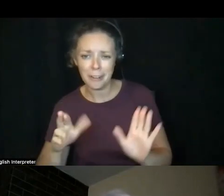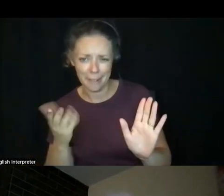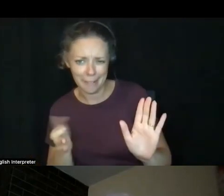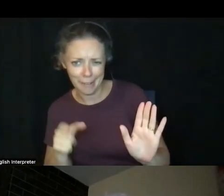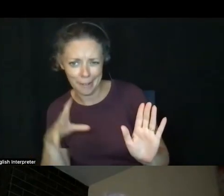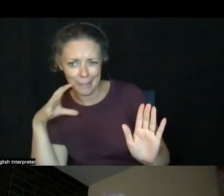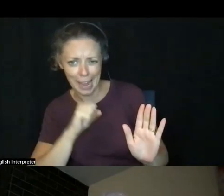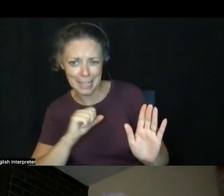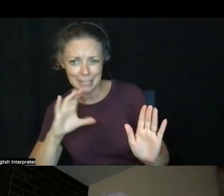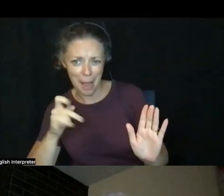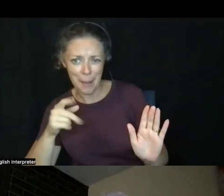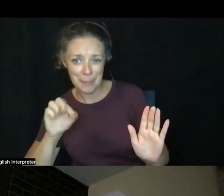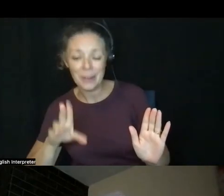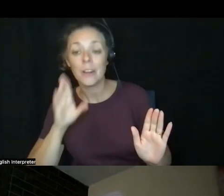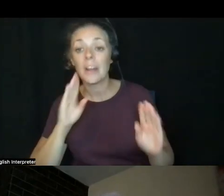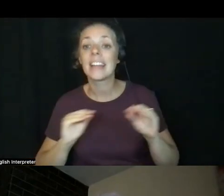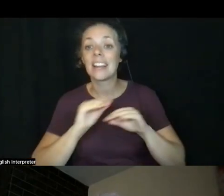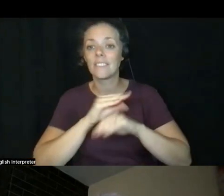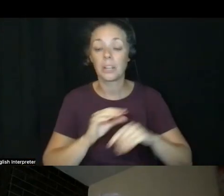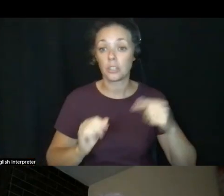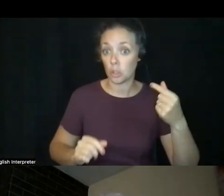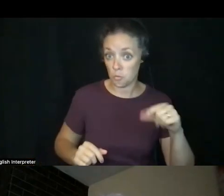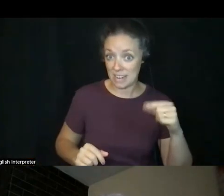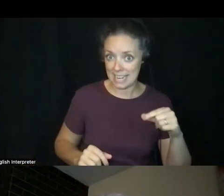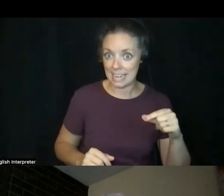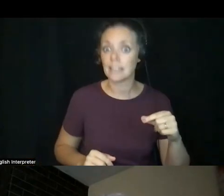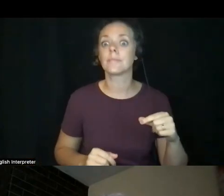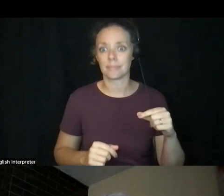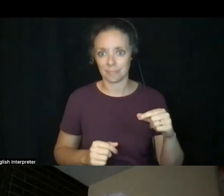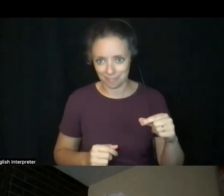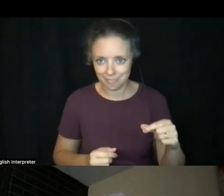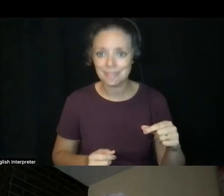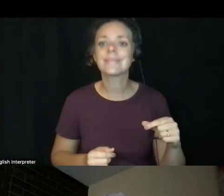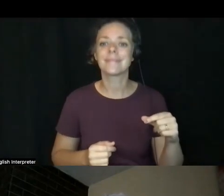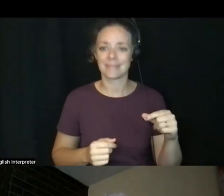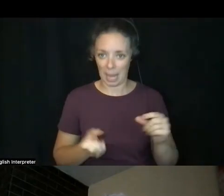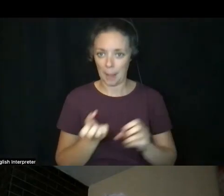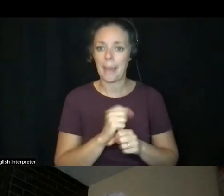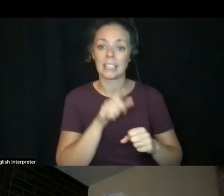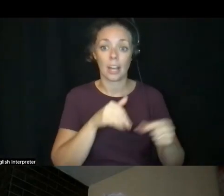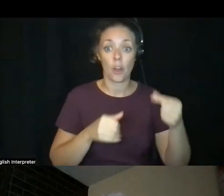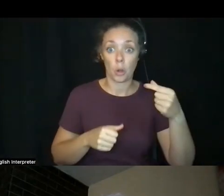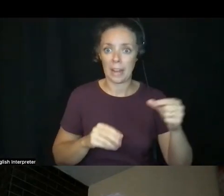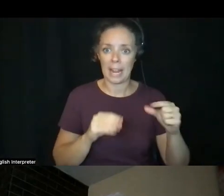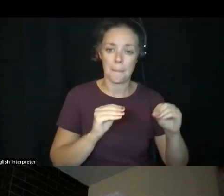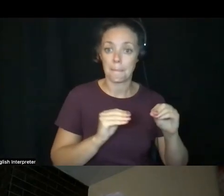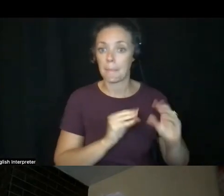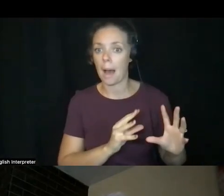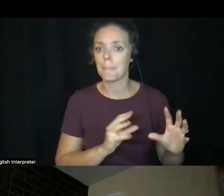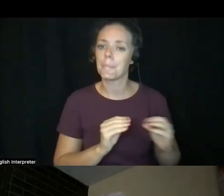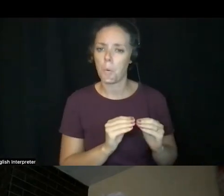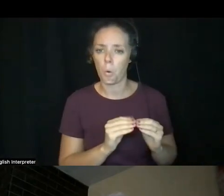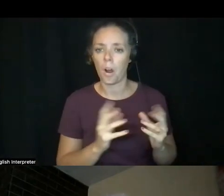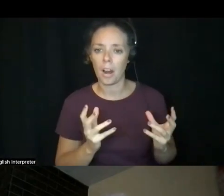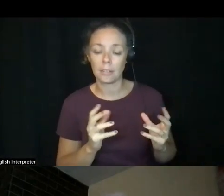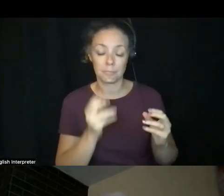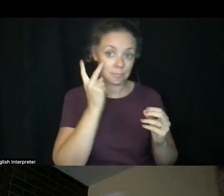copper, influences the greens. So really makes those kind of pop. So